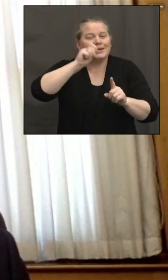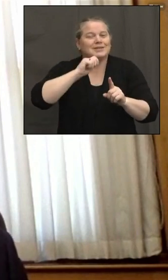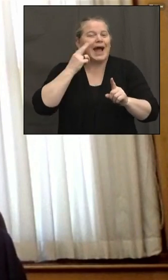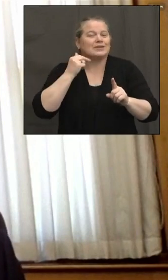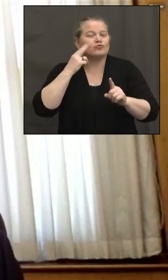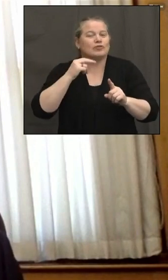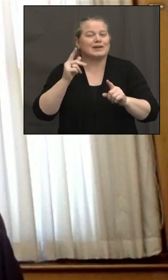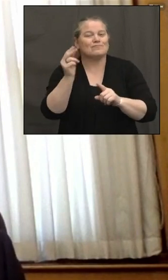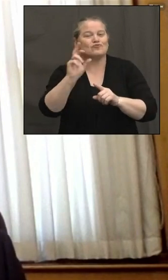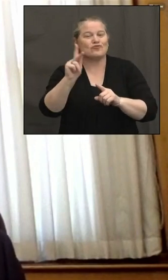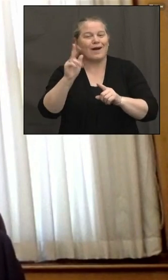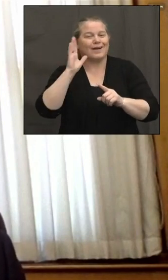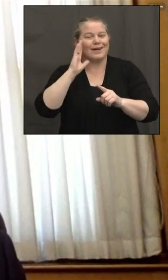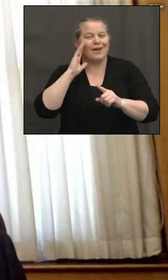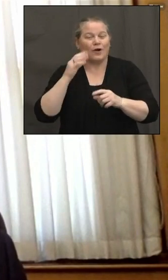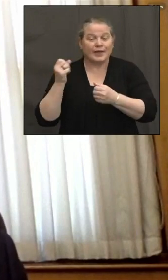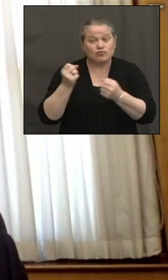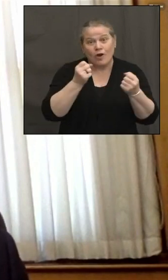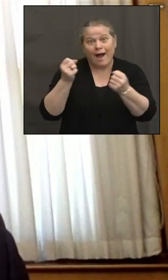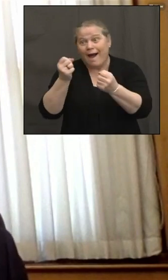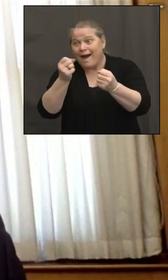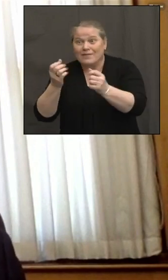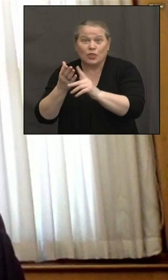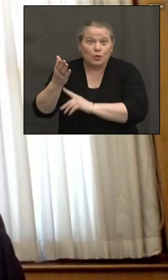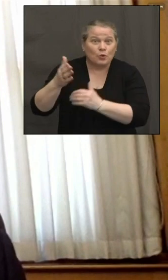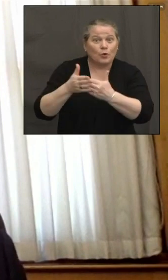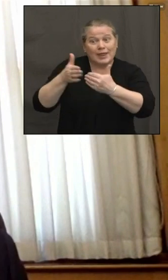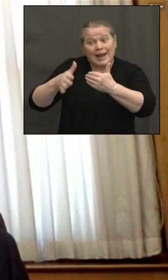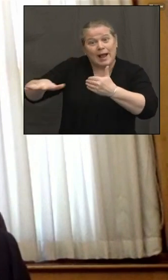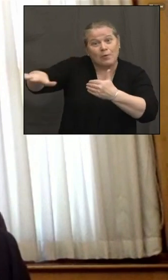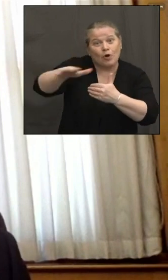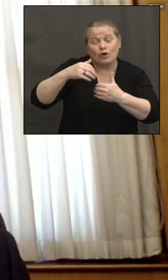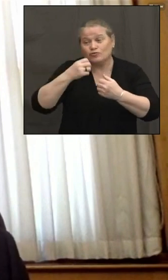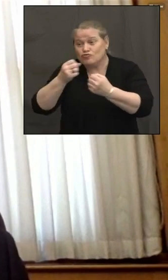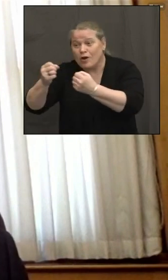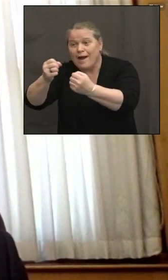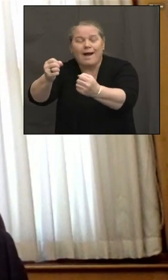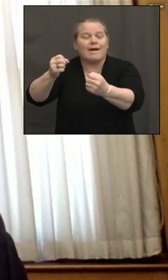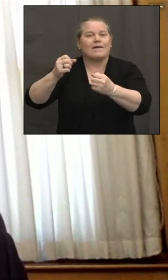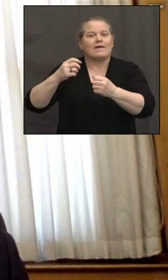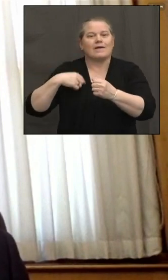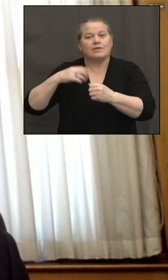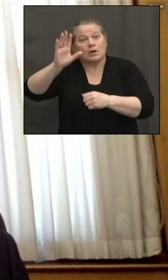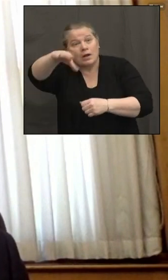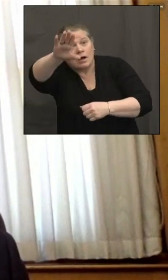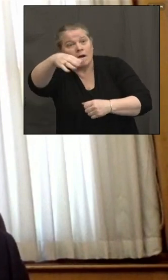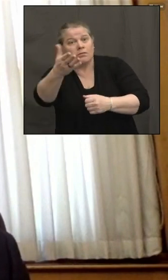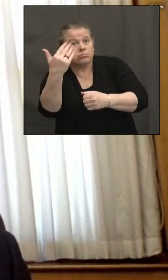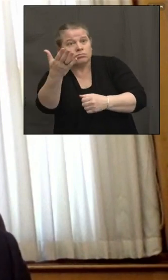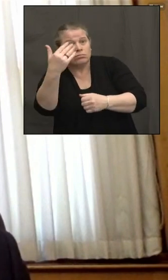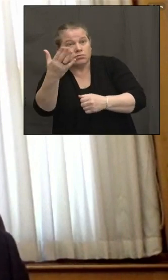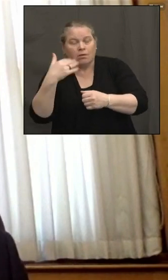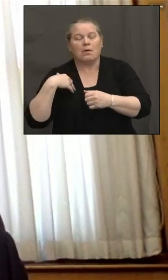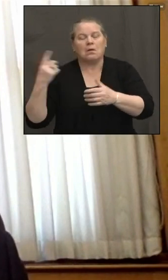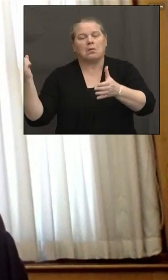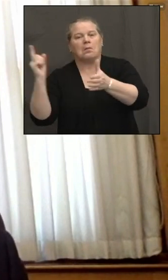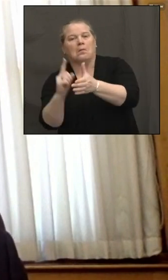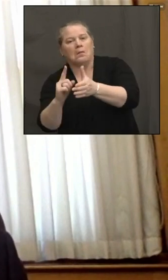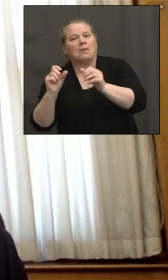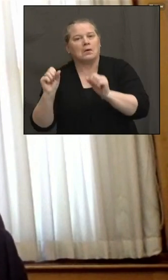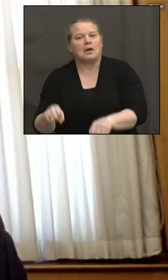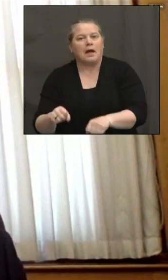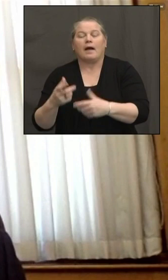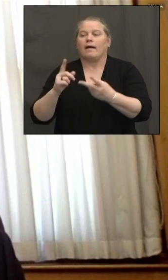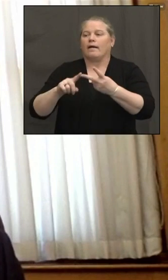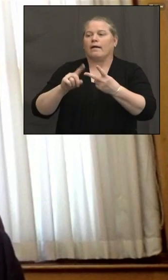park at a popular food truck or a festival. So we're just going to try, we're anticipating a future and then